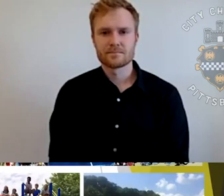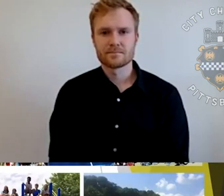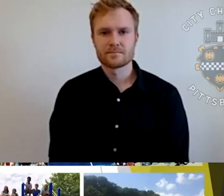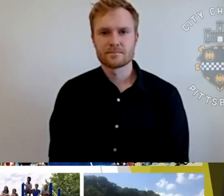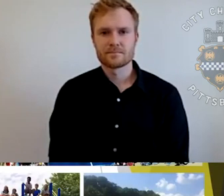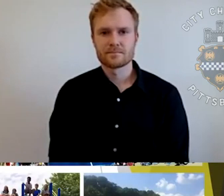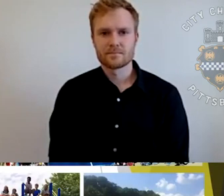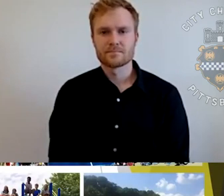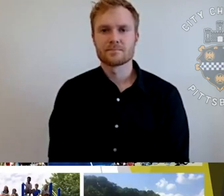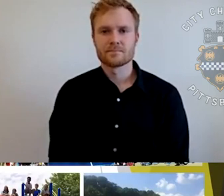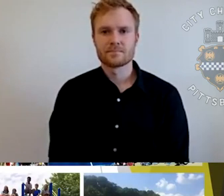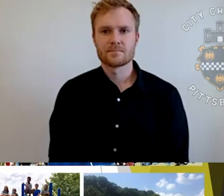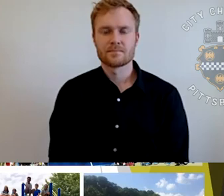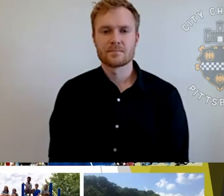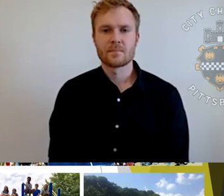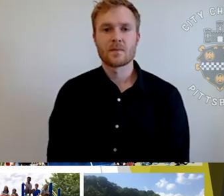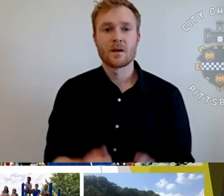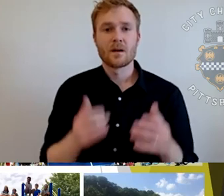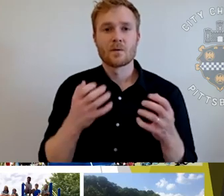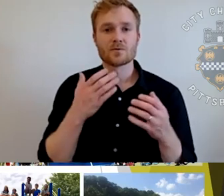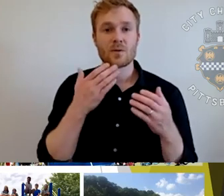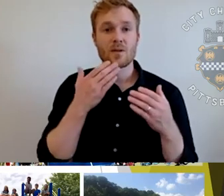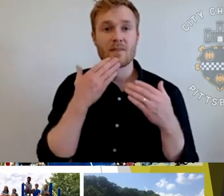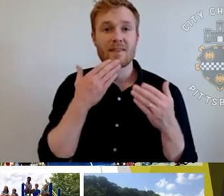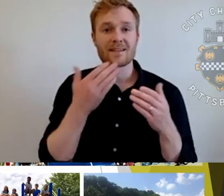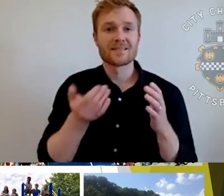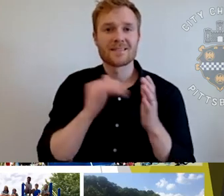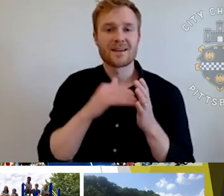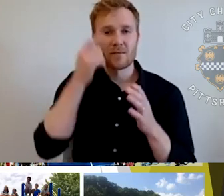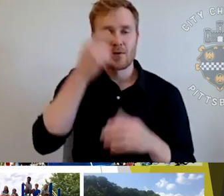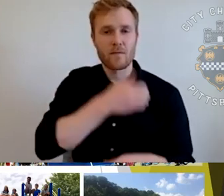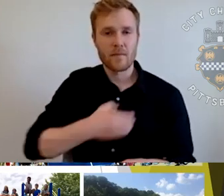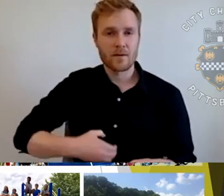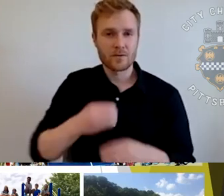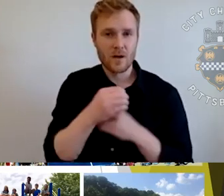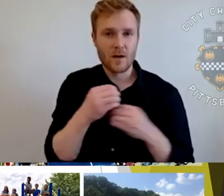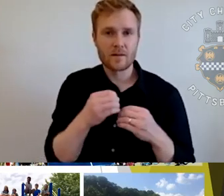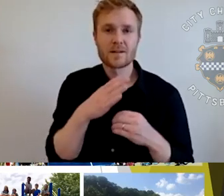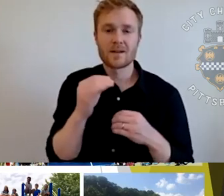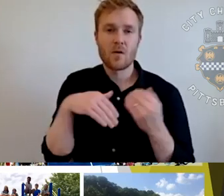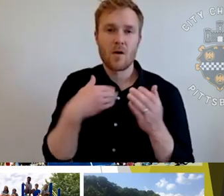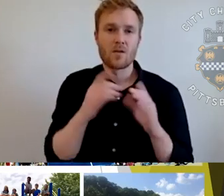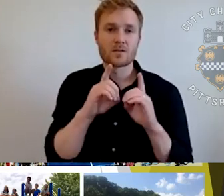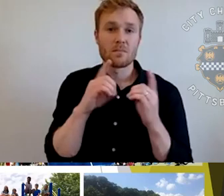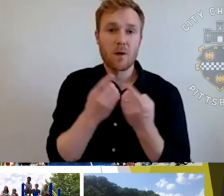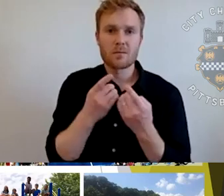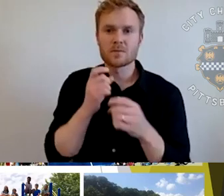thank you. Just a thanks to again, the mayor's office and all the departments that worked really hard to put this together. These